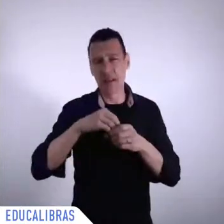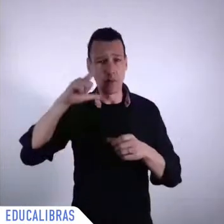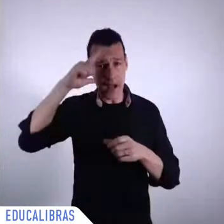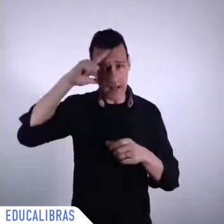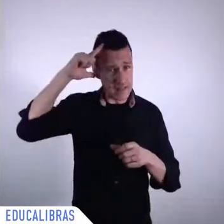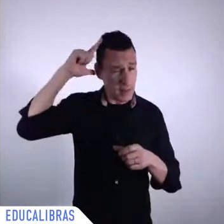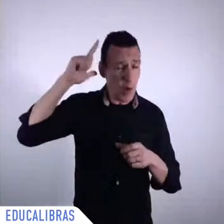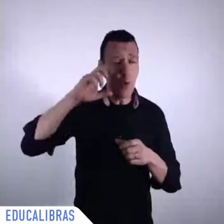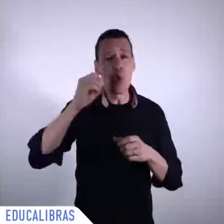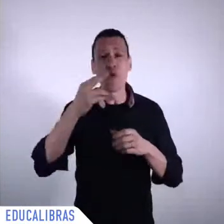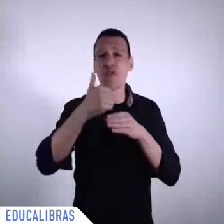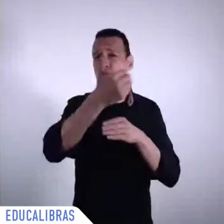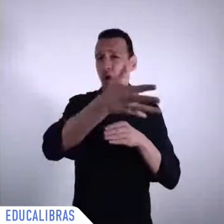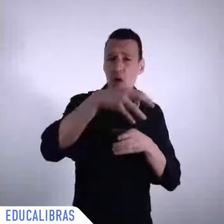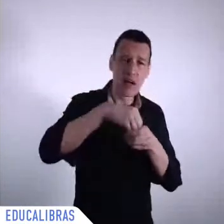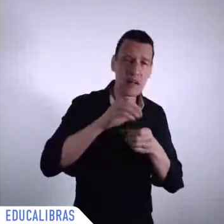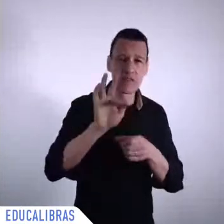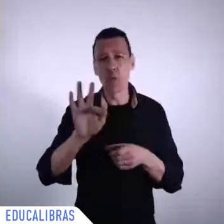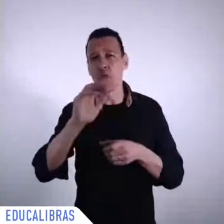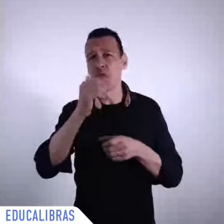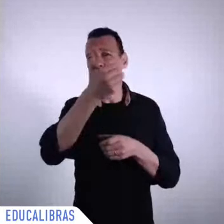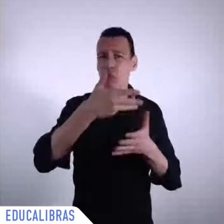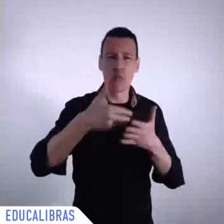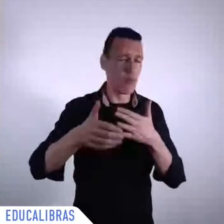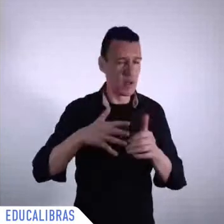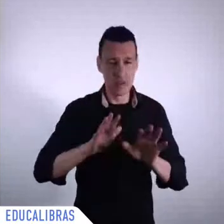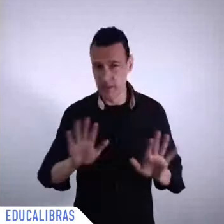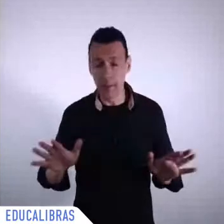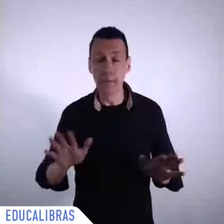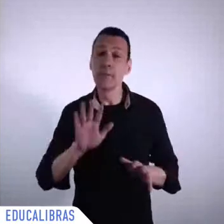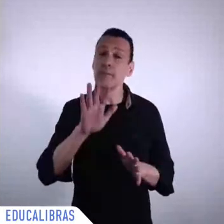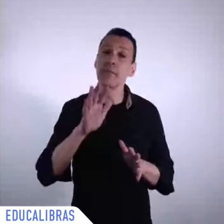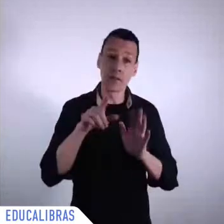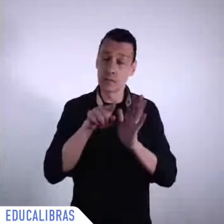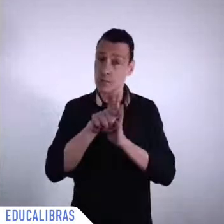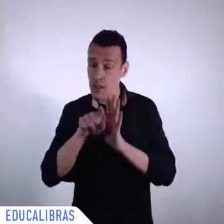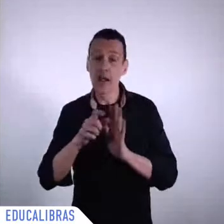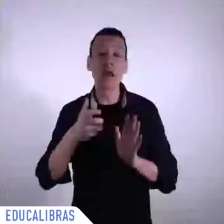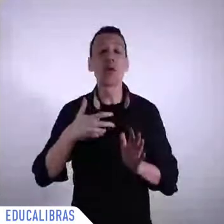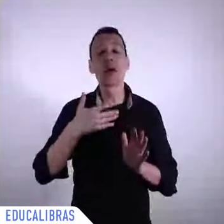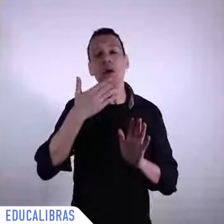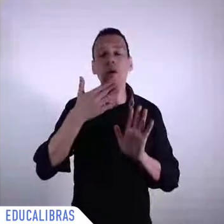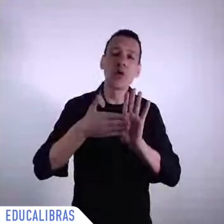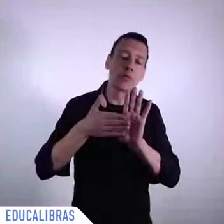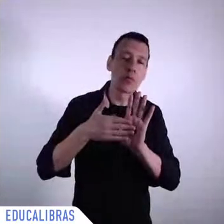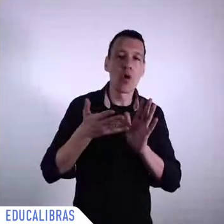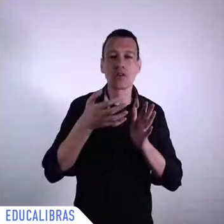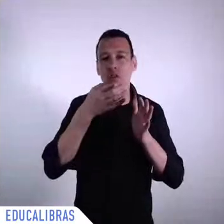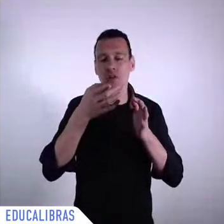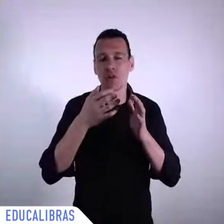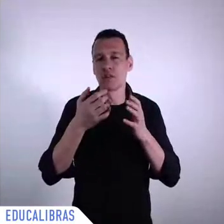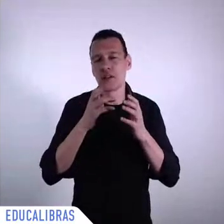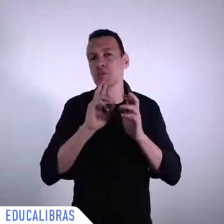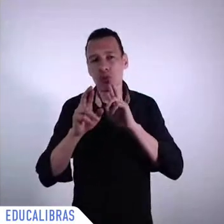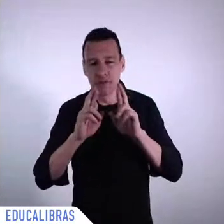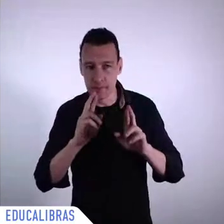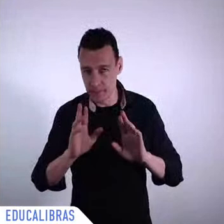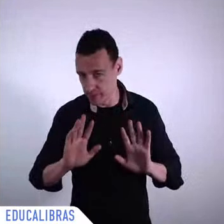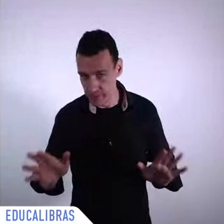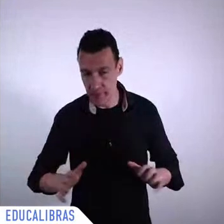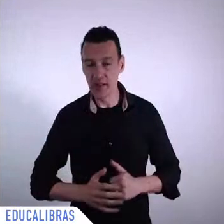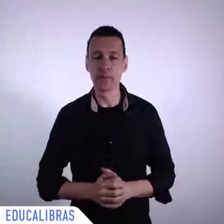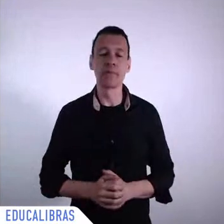outside the academia. But in order to answer this question, we proposed to answer this question. So